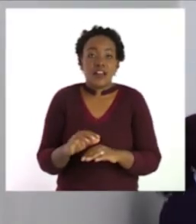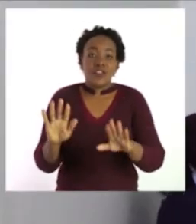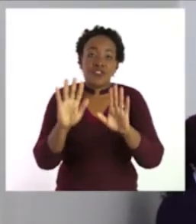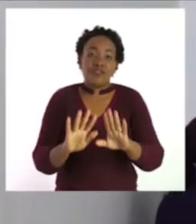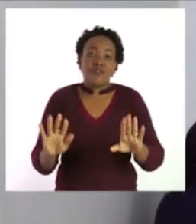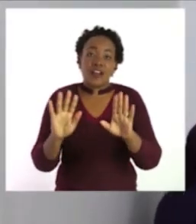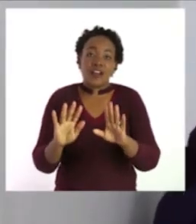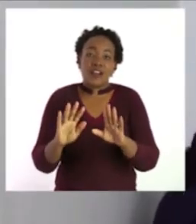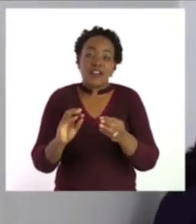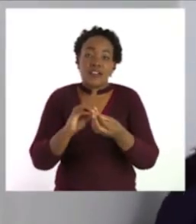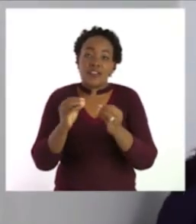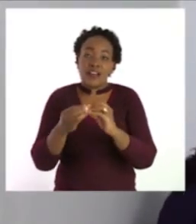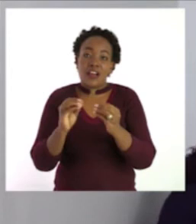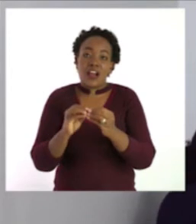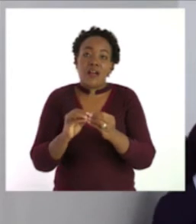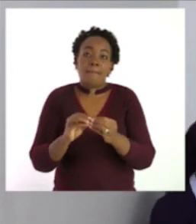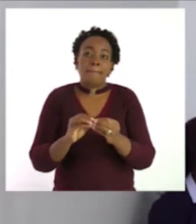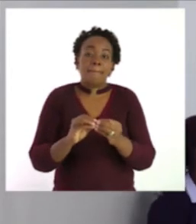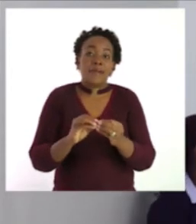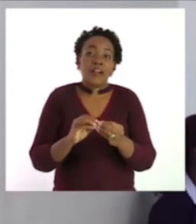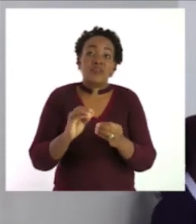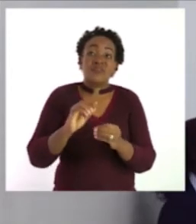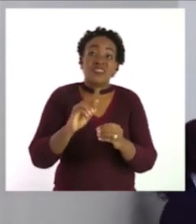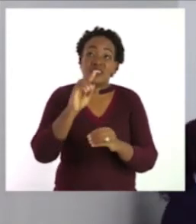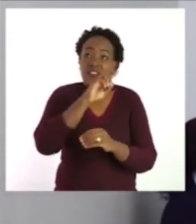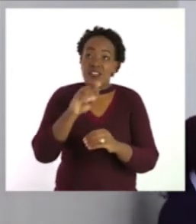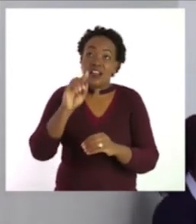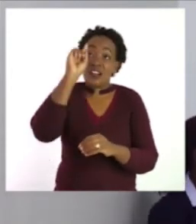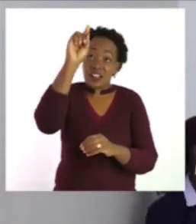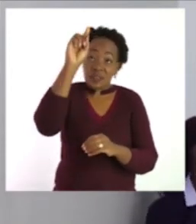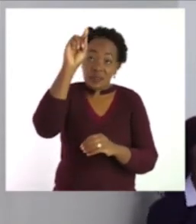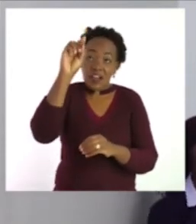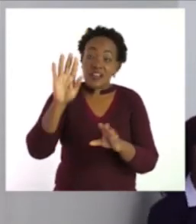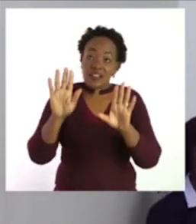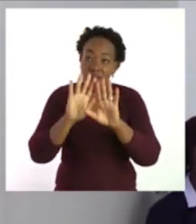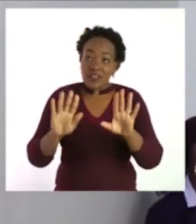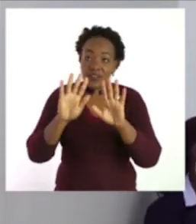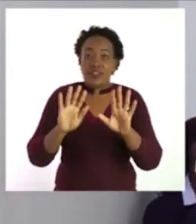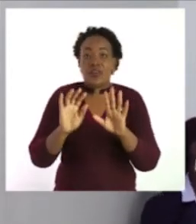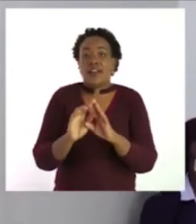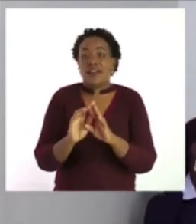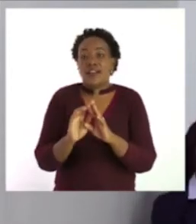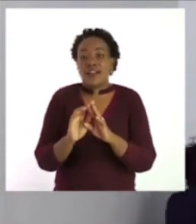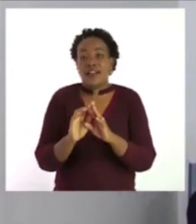the number on top. Two out of five. Okay.